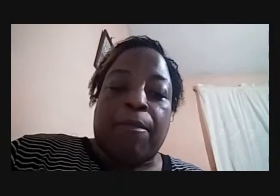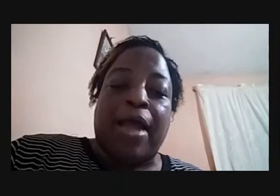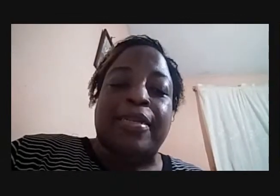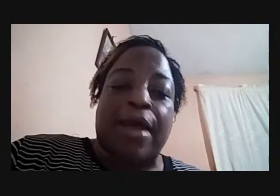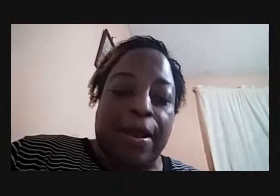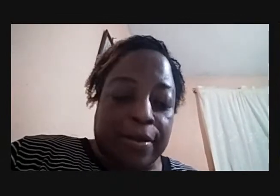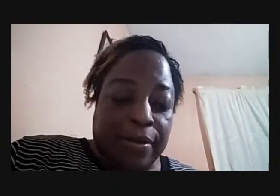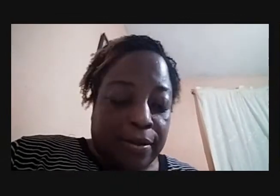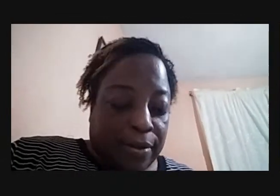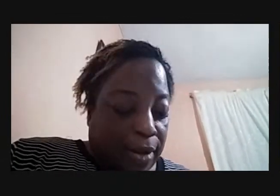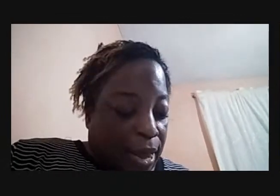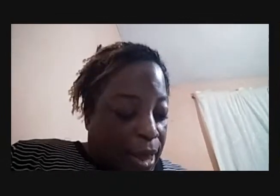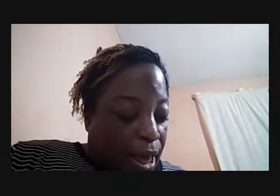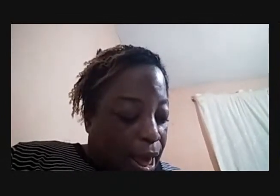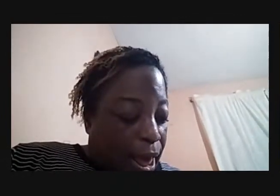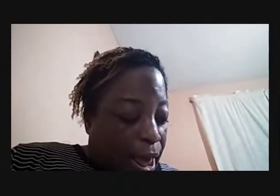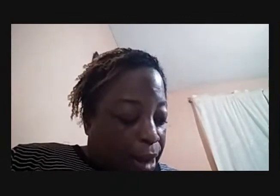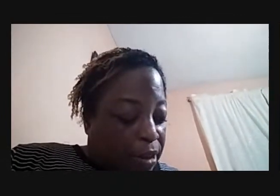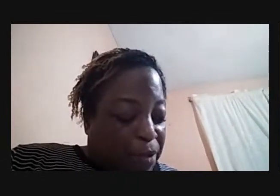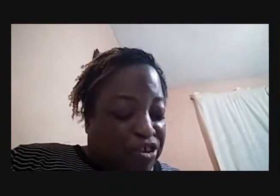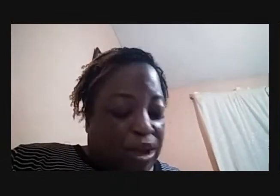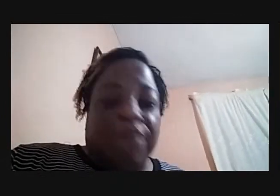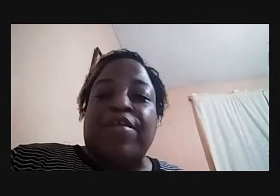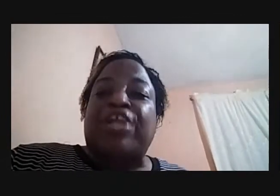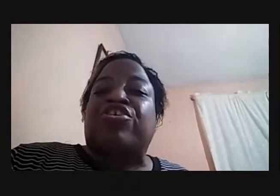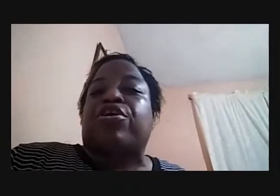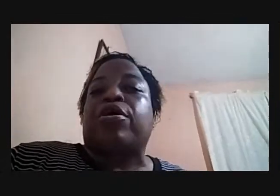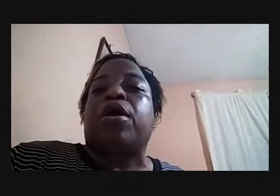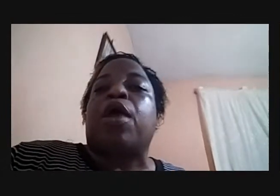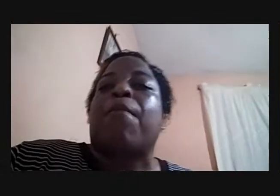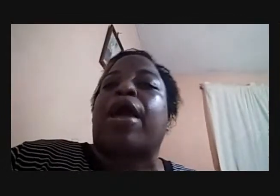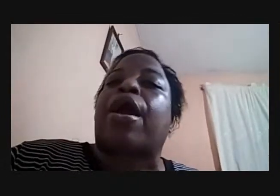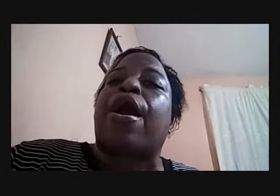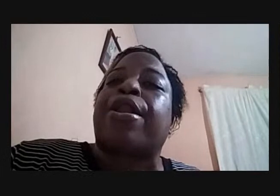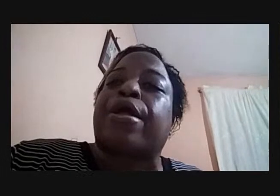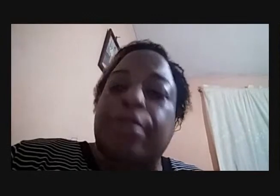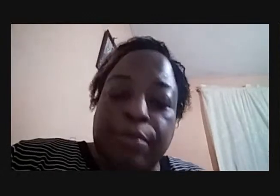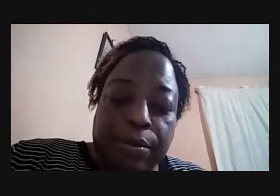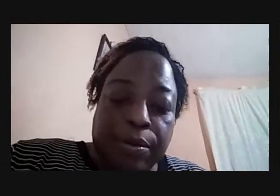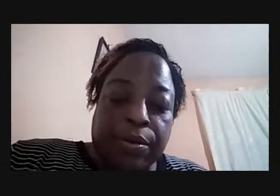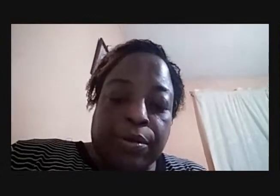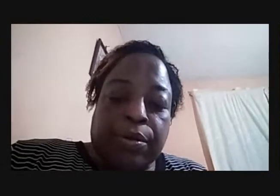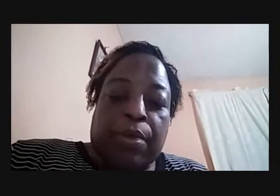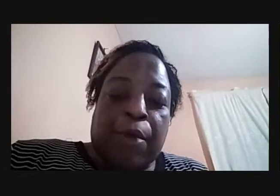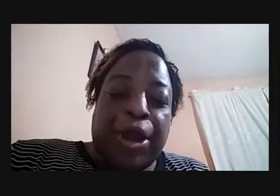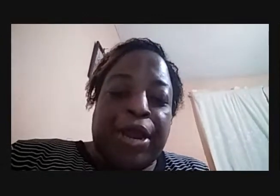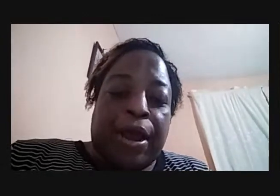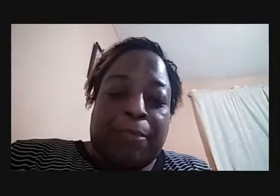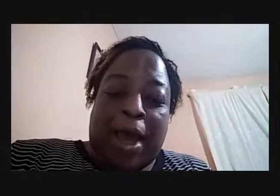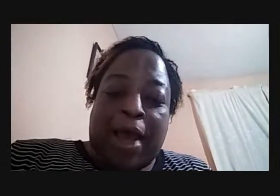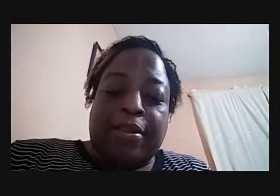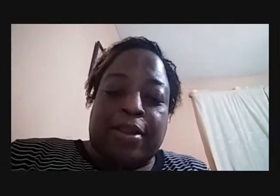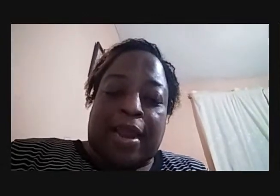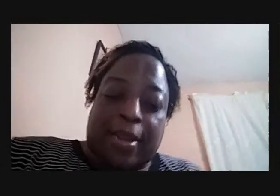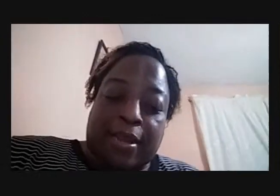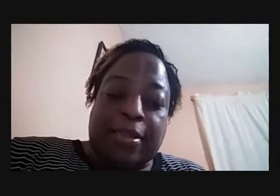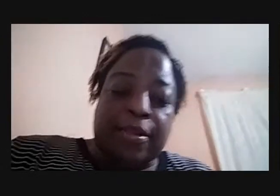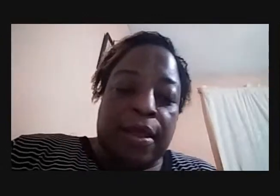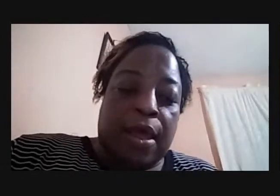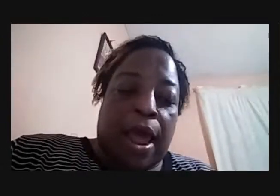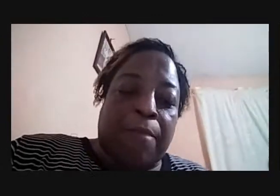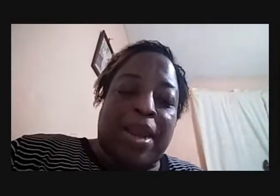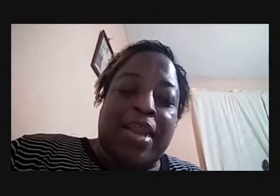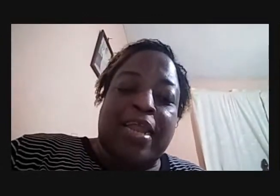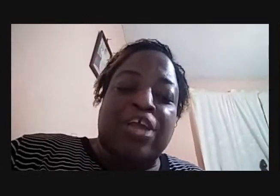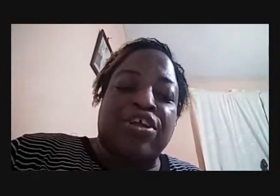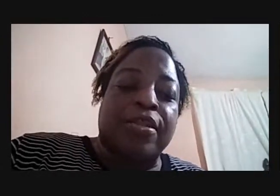Panton, and Special Feature by Colonel Morgan, Pastor that is,